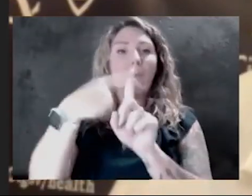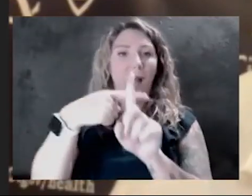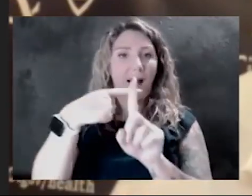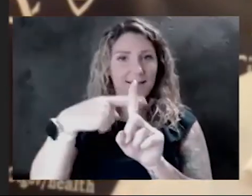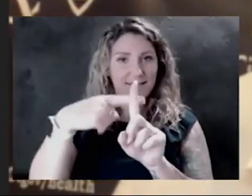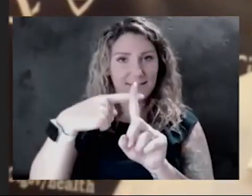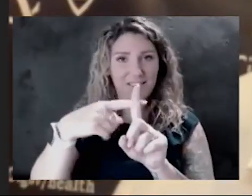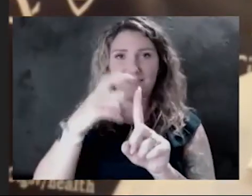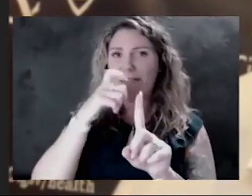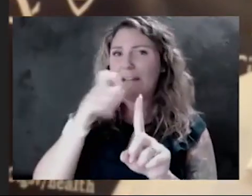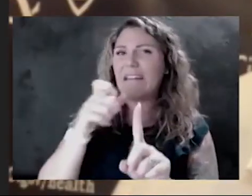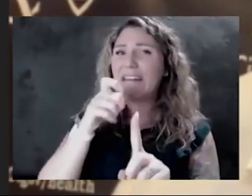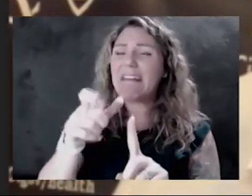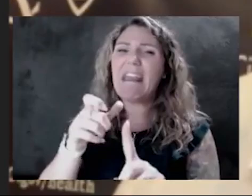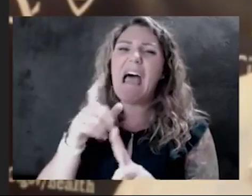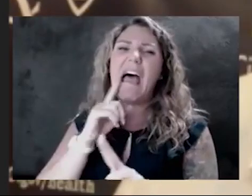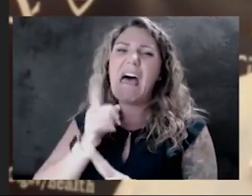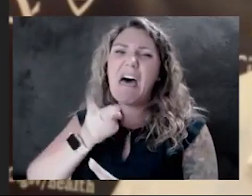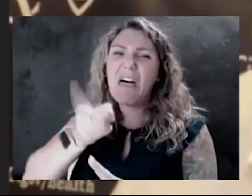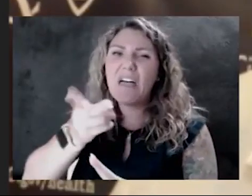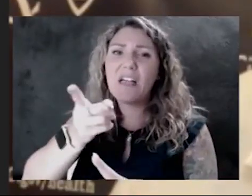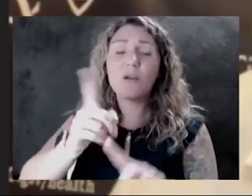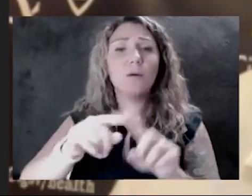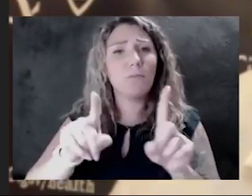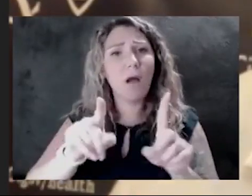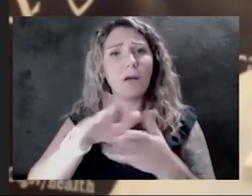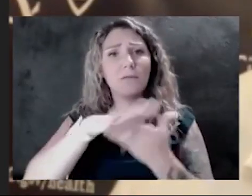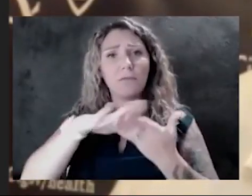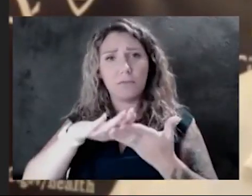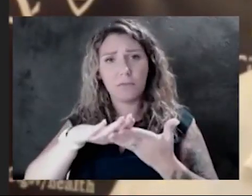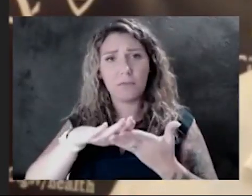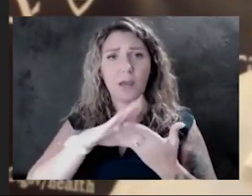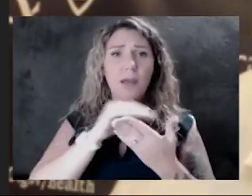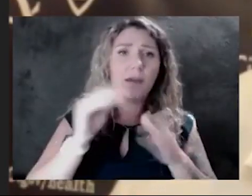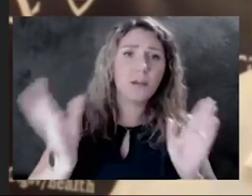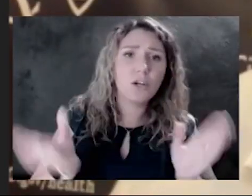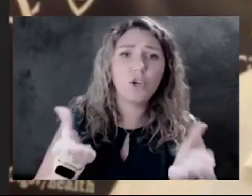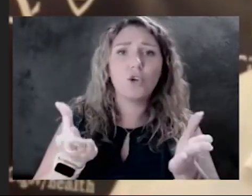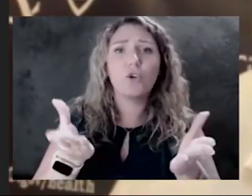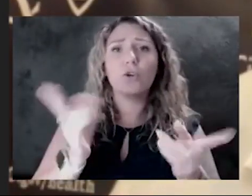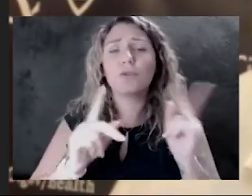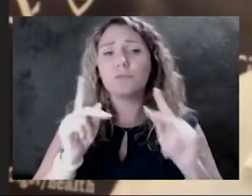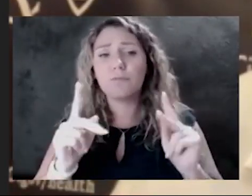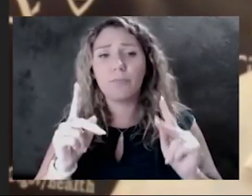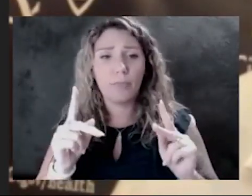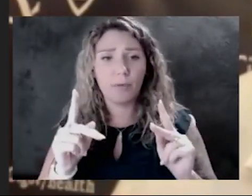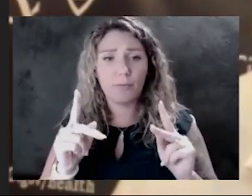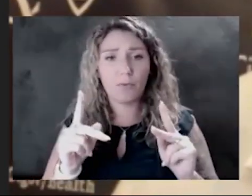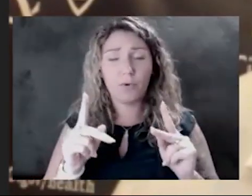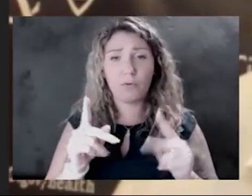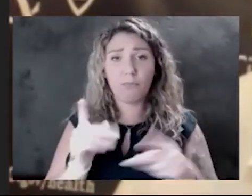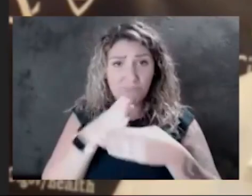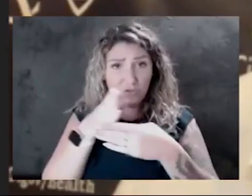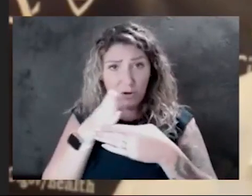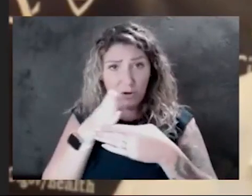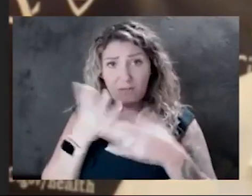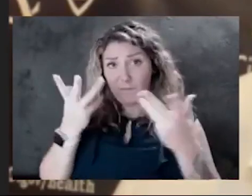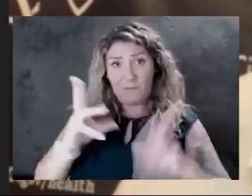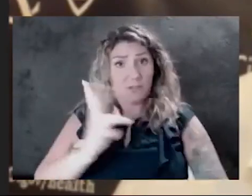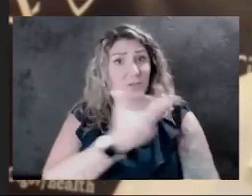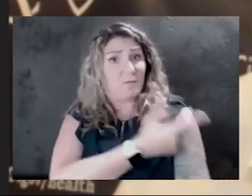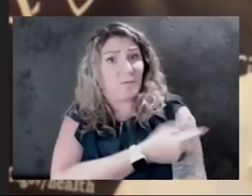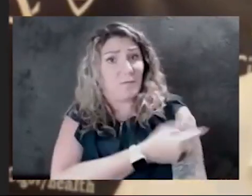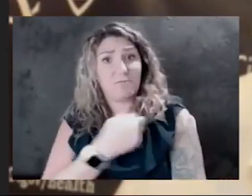not antagonistic. Let's be civil, but let's encourage folks share that you've been vaccinated, encourage other